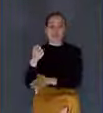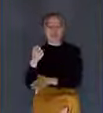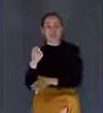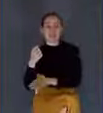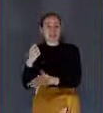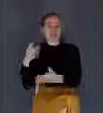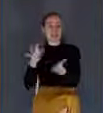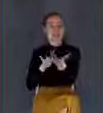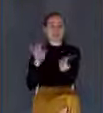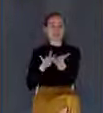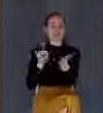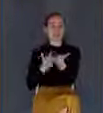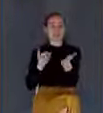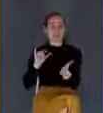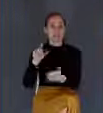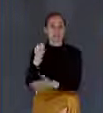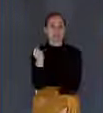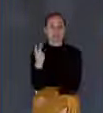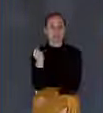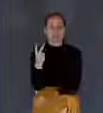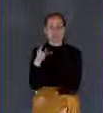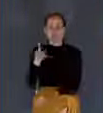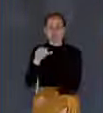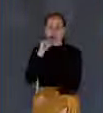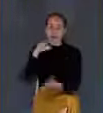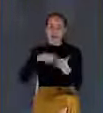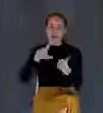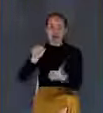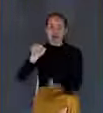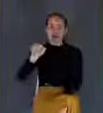I mean, he obviously believed he wasn't coming back. He wasn't paying his taxes.